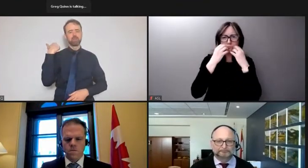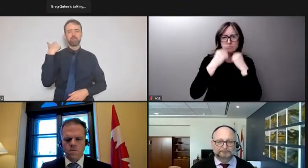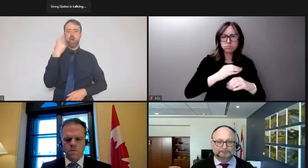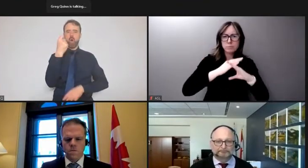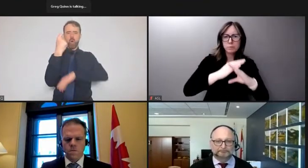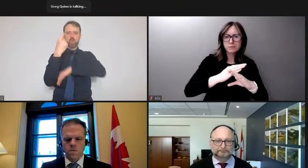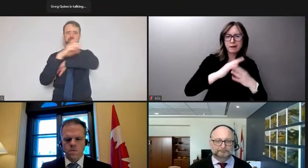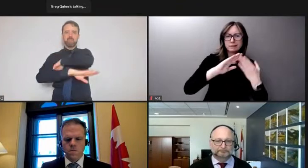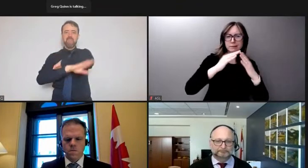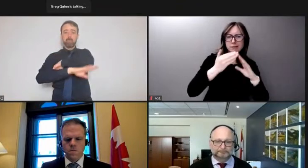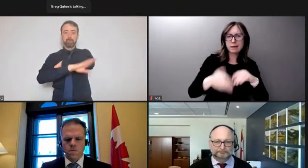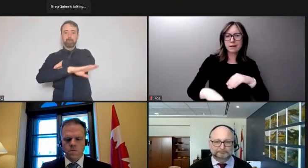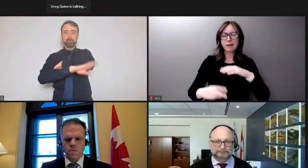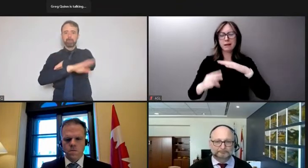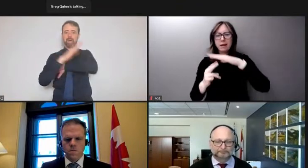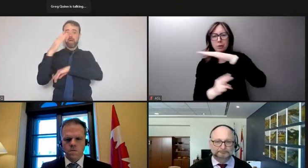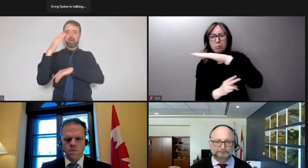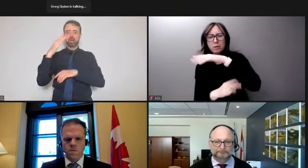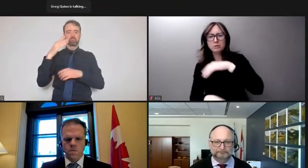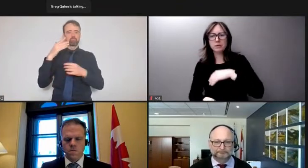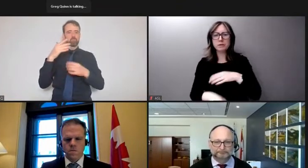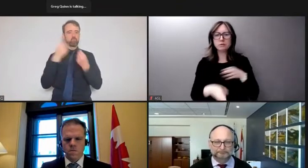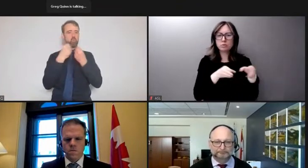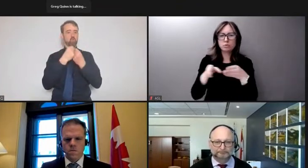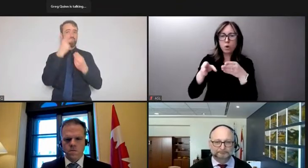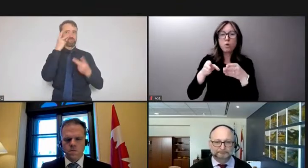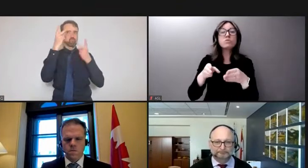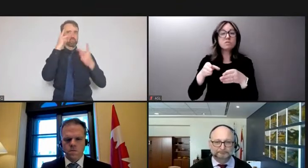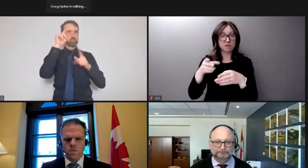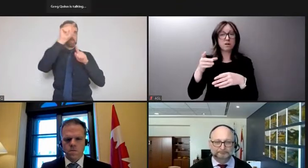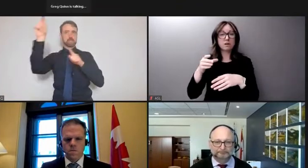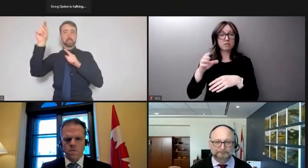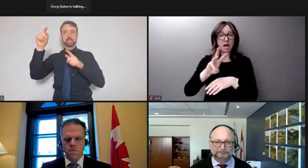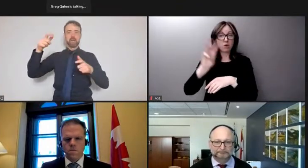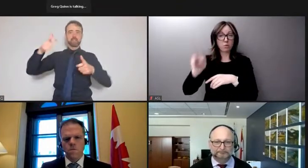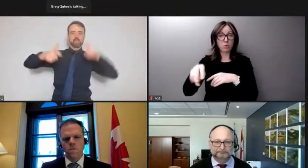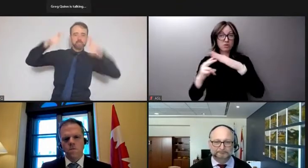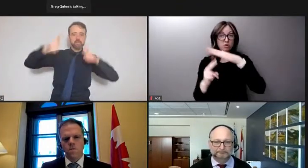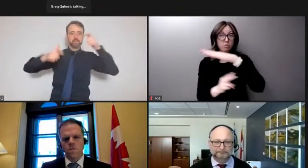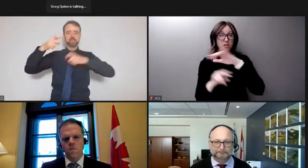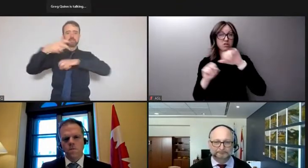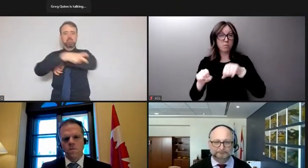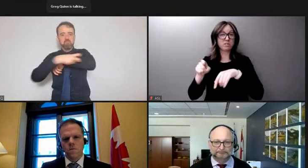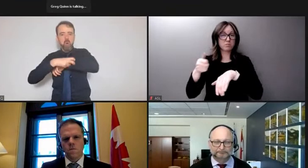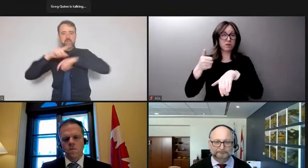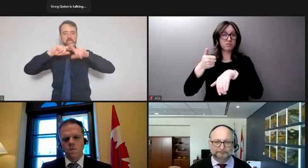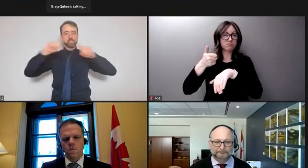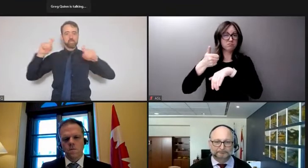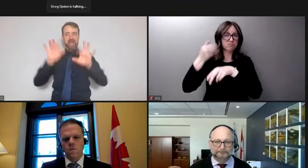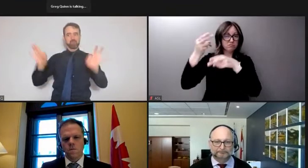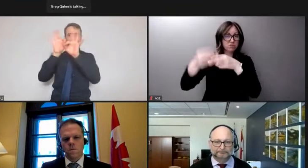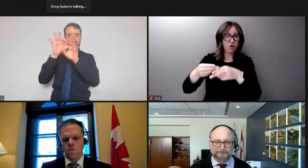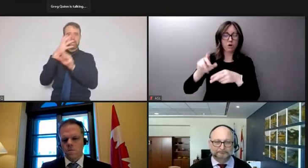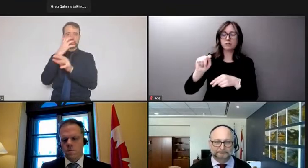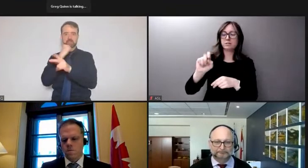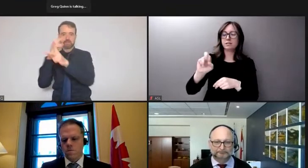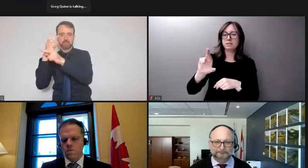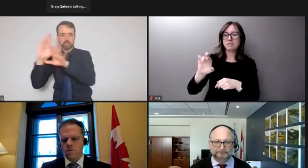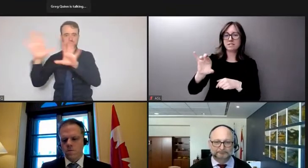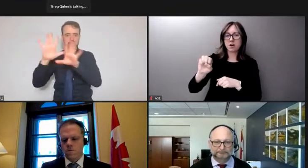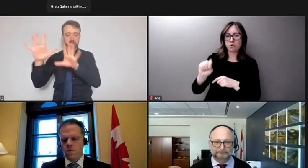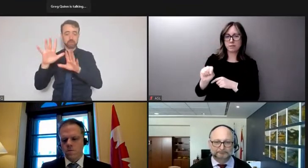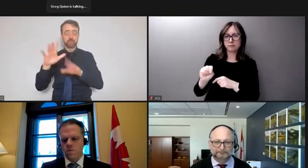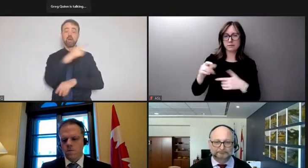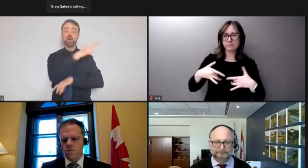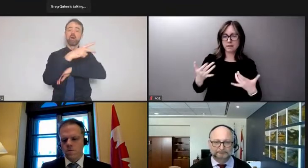the Bridge of Windsor being perhaps a terrorist offence. Has anything that's been done so far rise to the level of